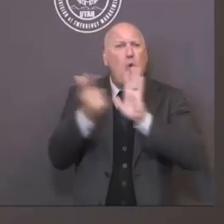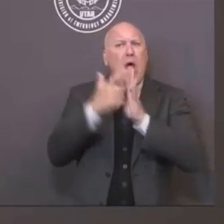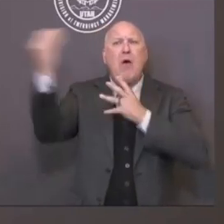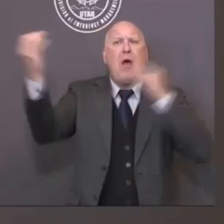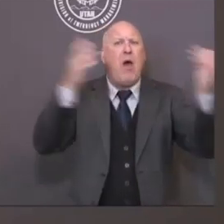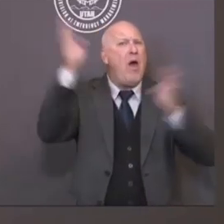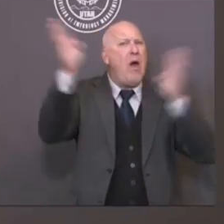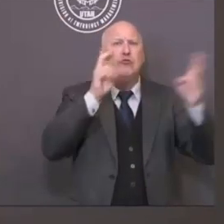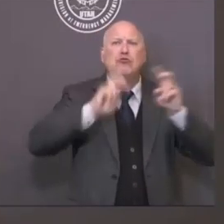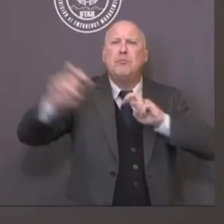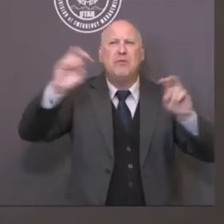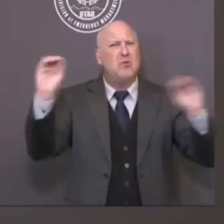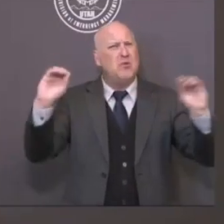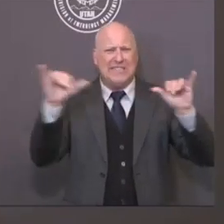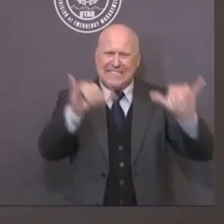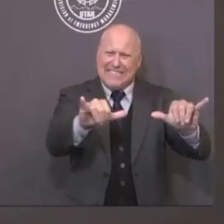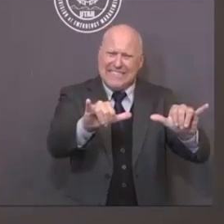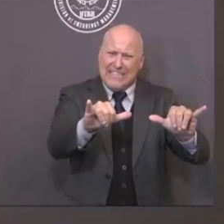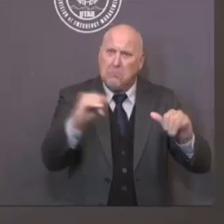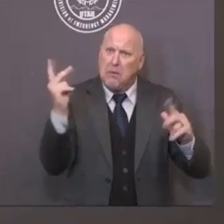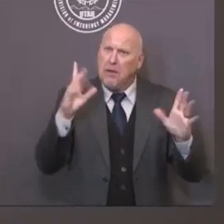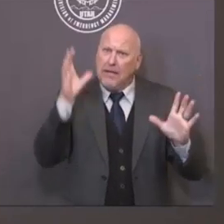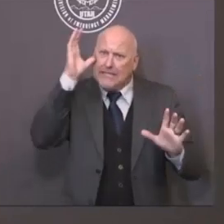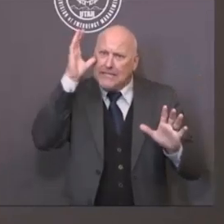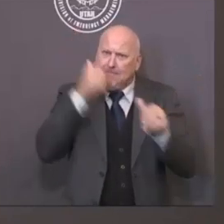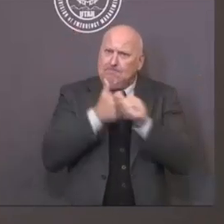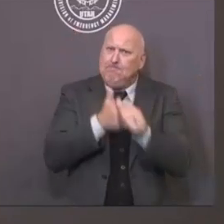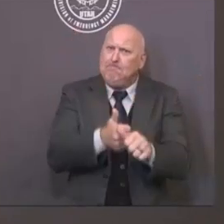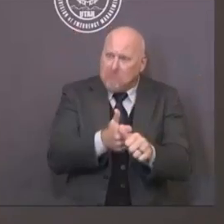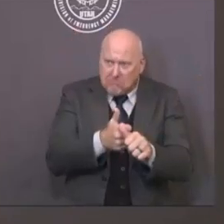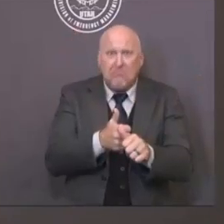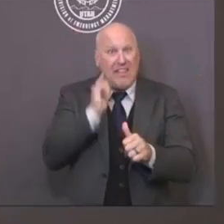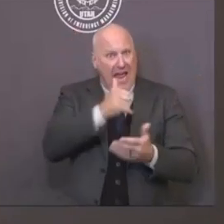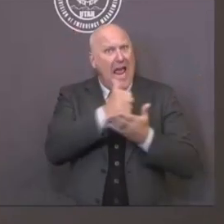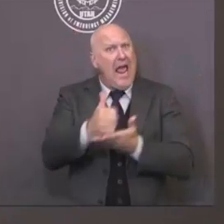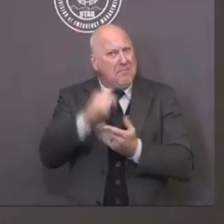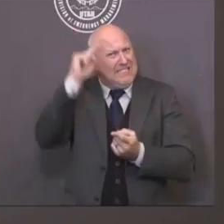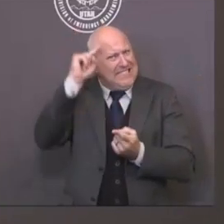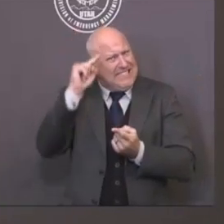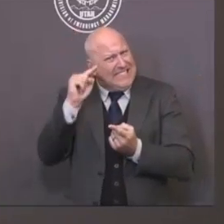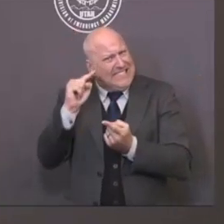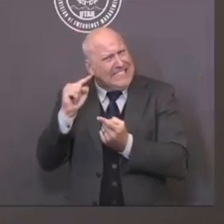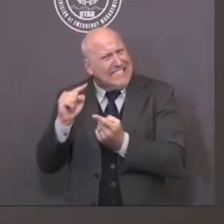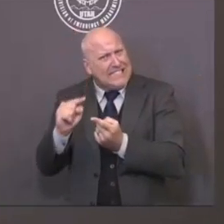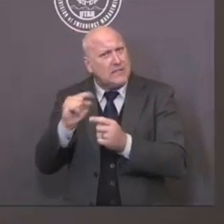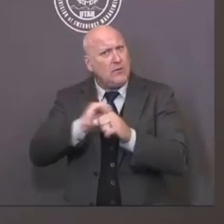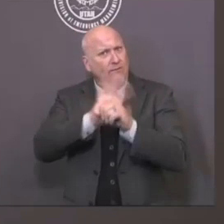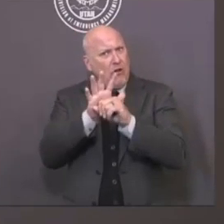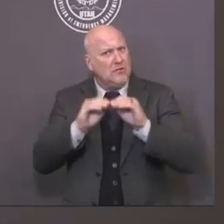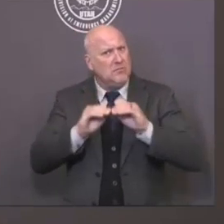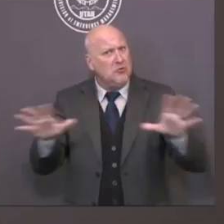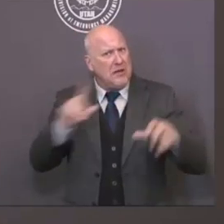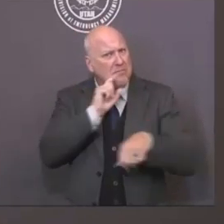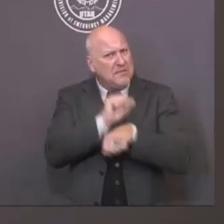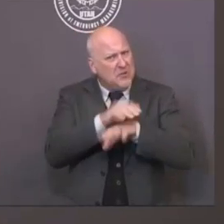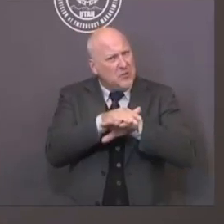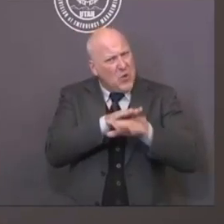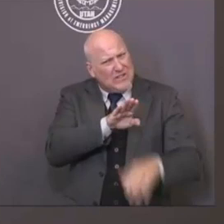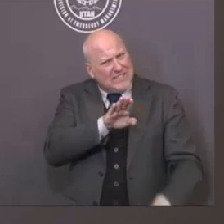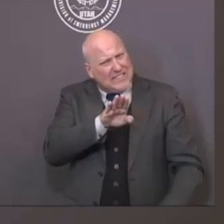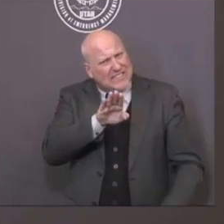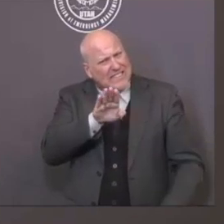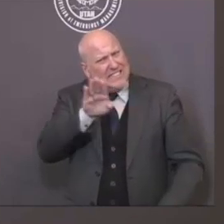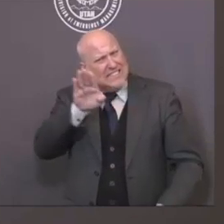adjust to see if we could bend the curve on the infection rate. We were at about five. We bent the curve down to about four.